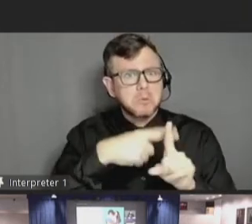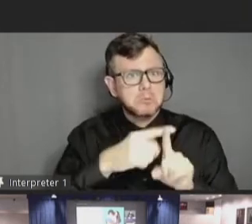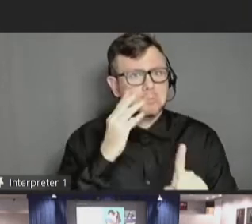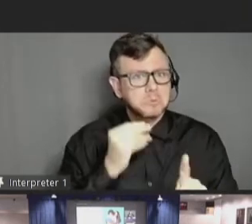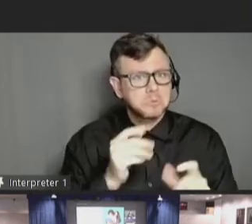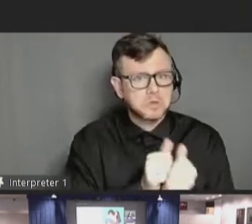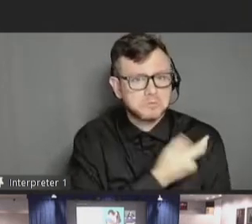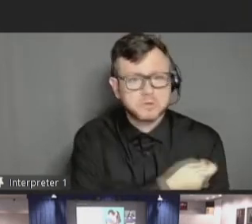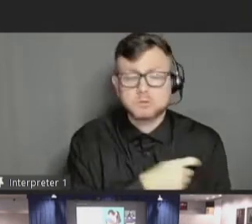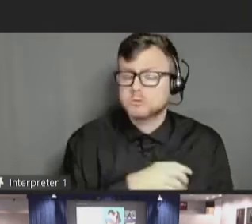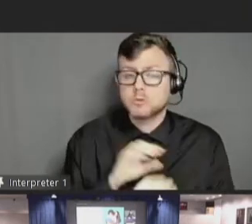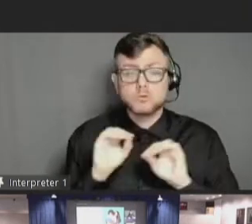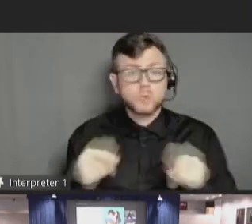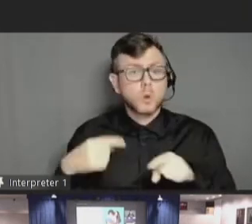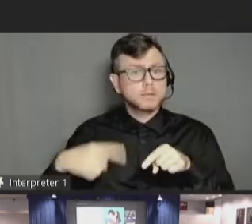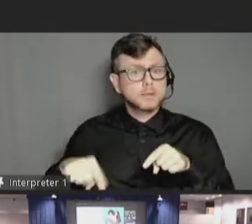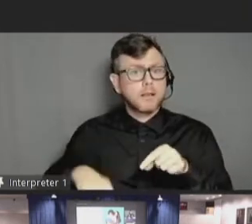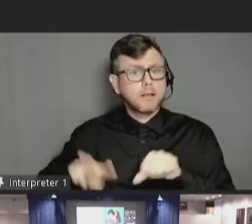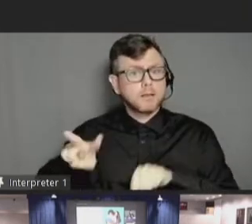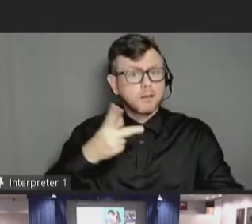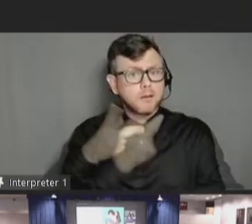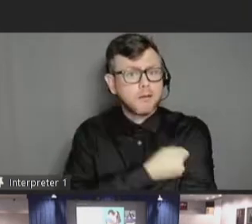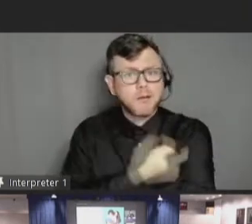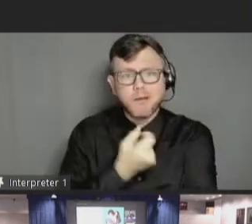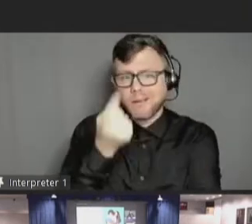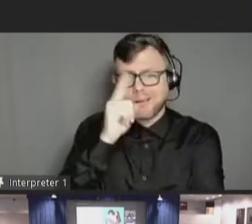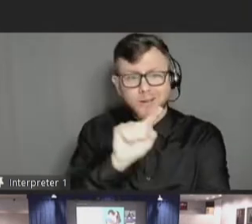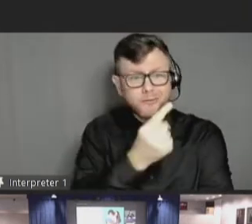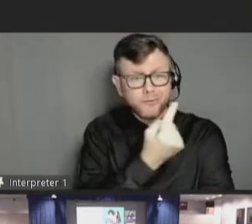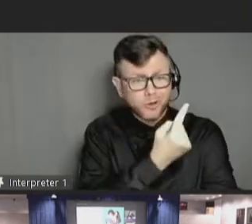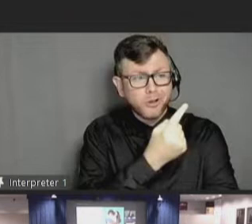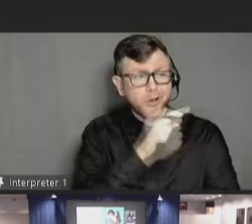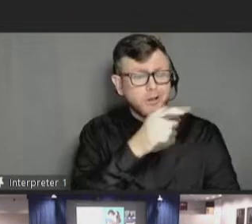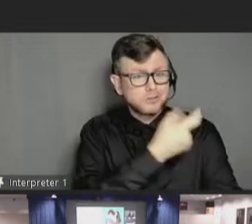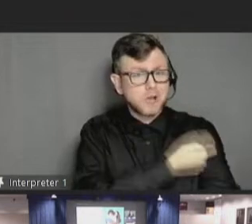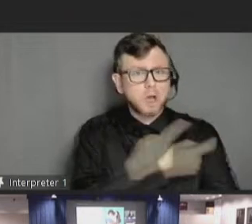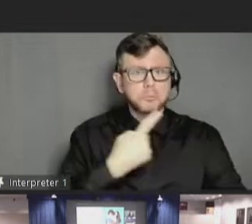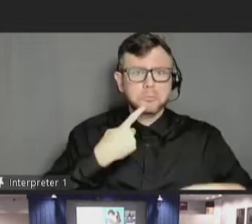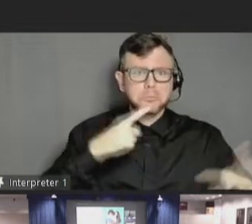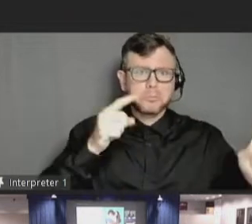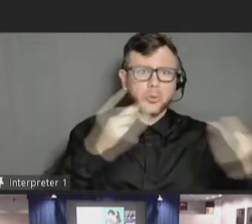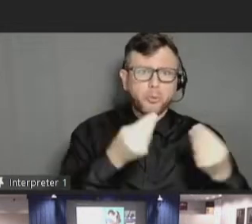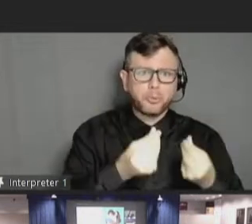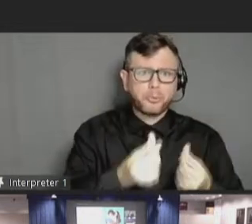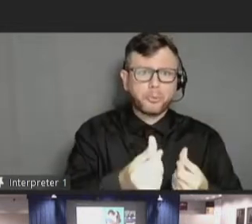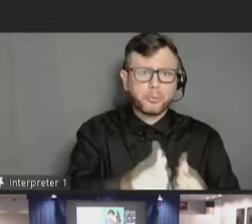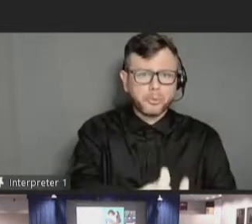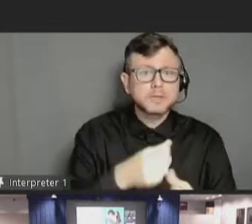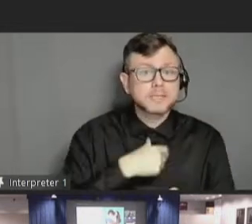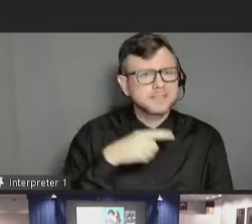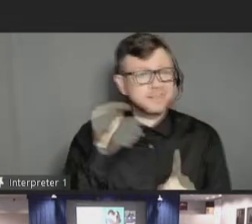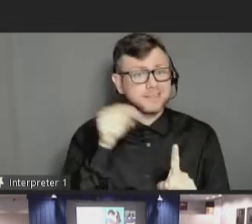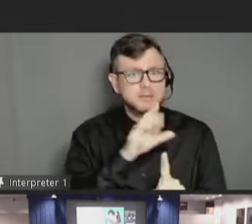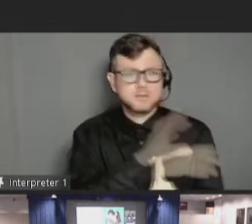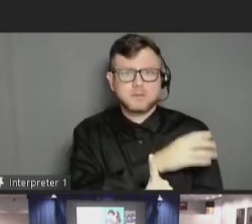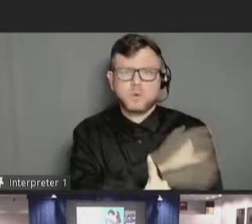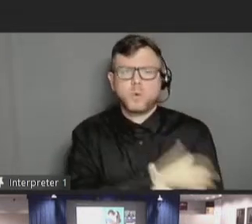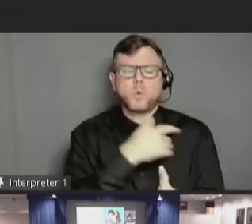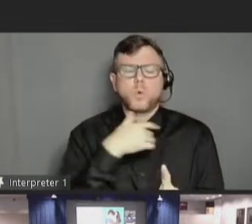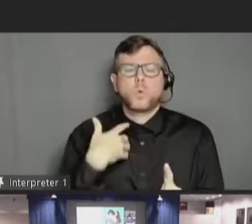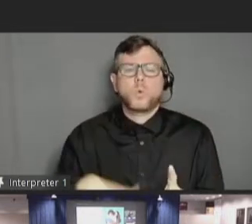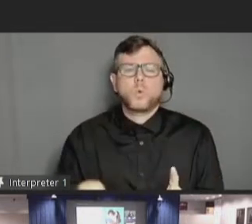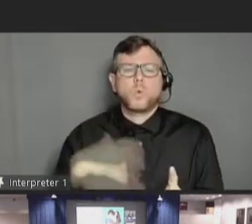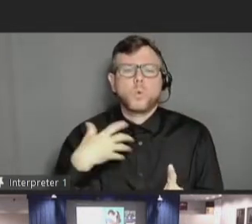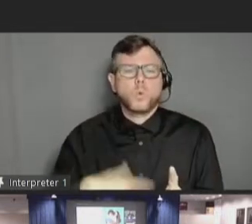anxiety about getting the second shot because of how smoothly the first one went. This clinic was a game changer for my